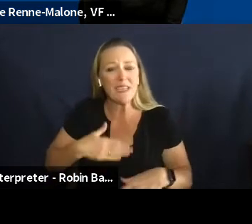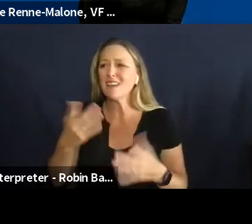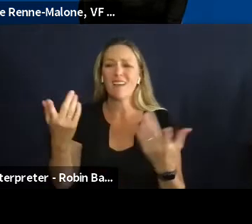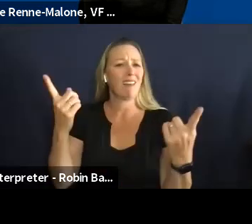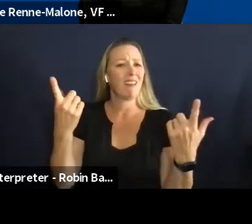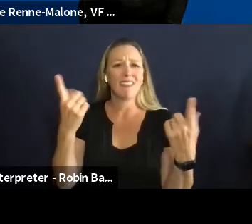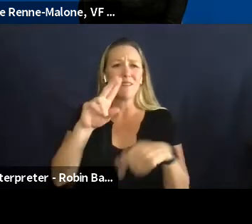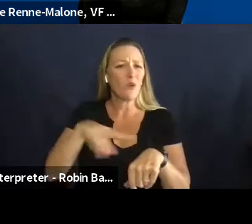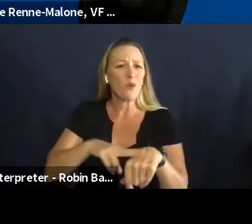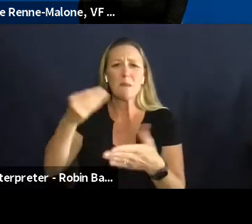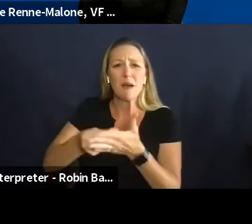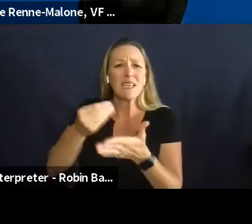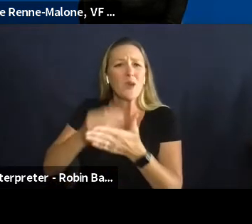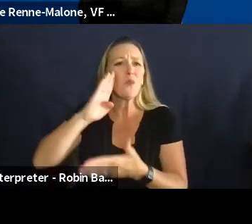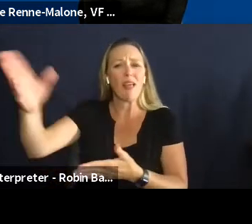going to come